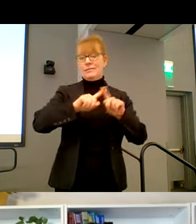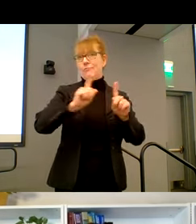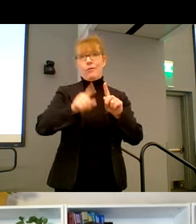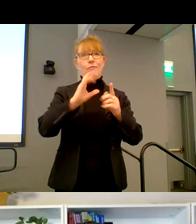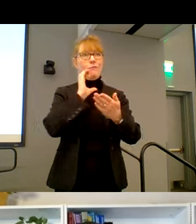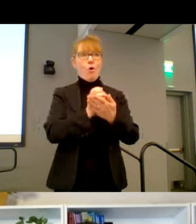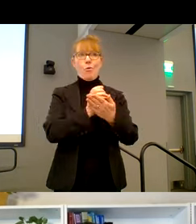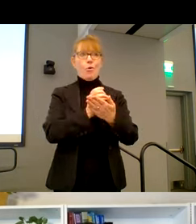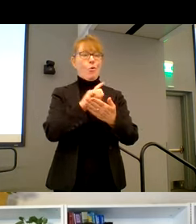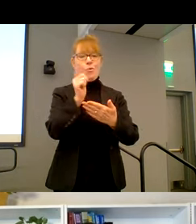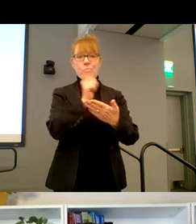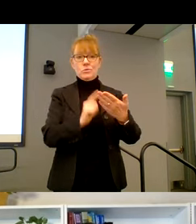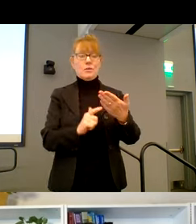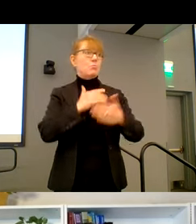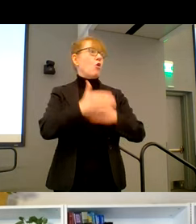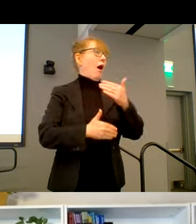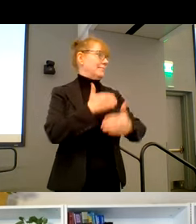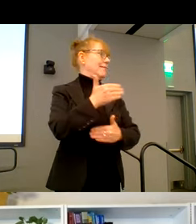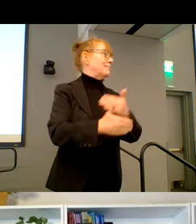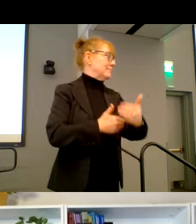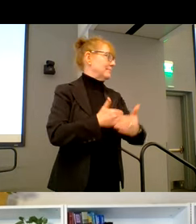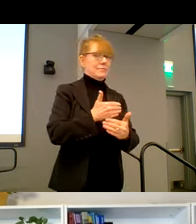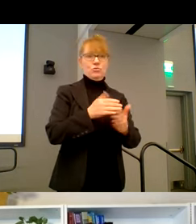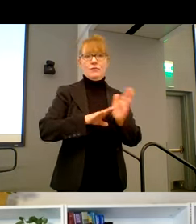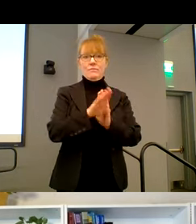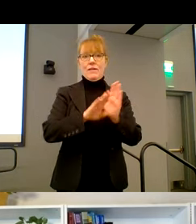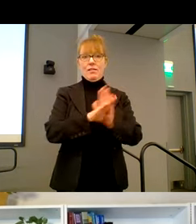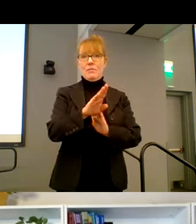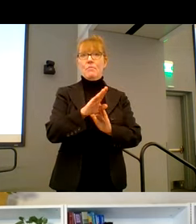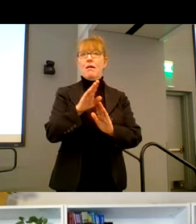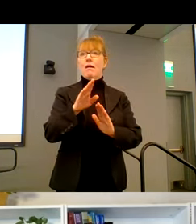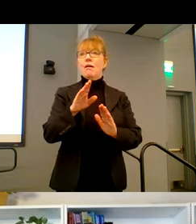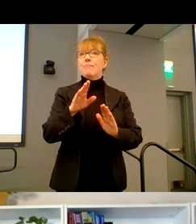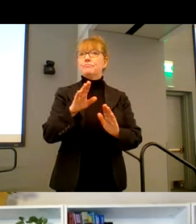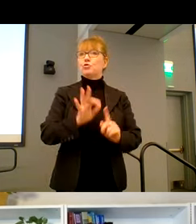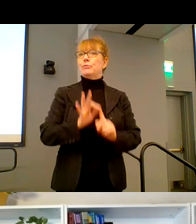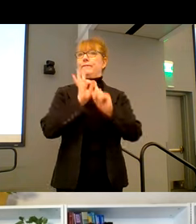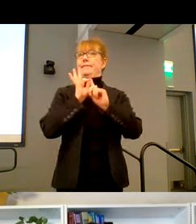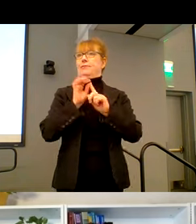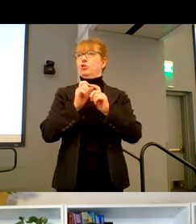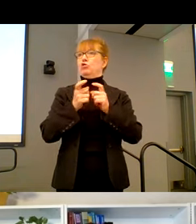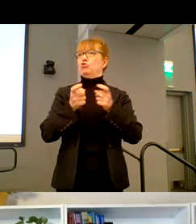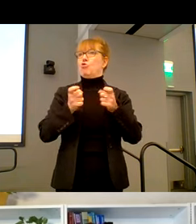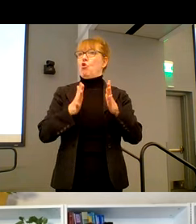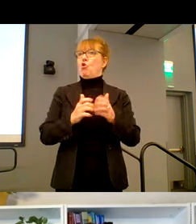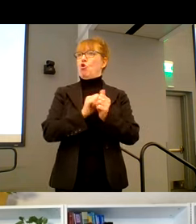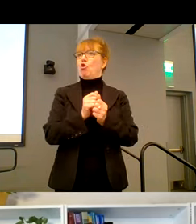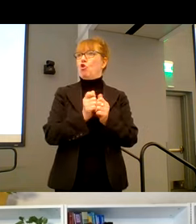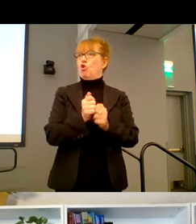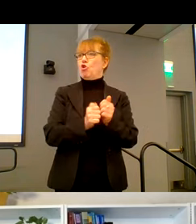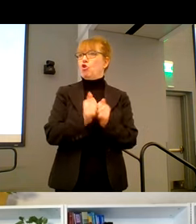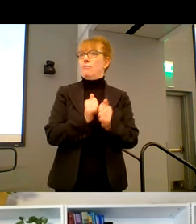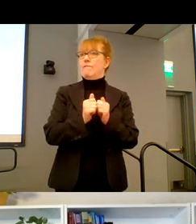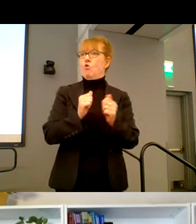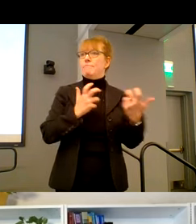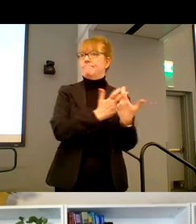that we took to develop a custom controller for Wayne McGrath that I referenced earlier in, in one of the slides, where he used a